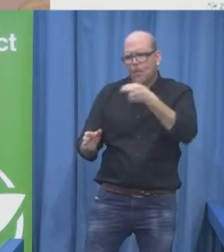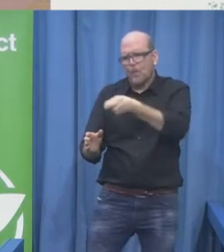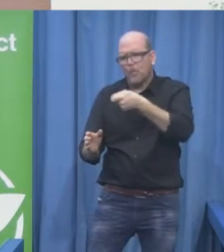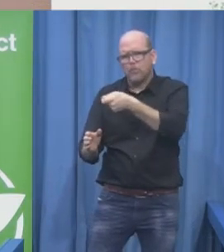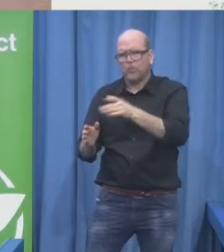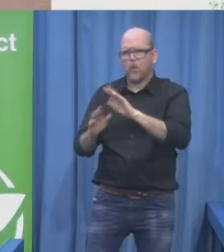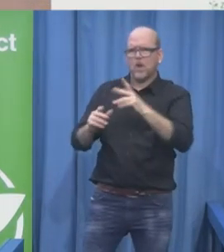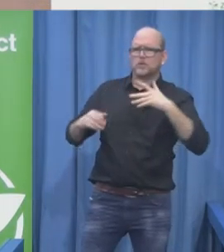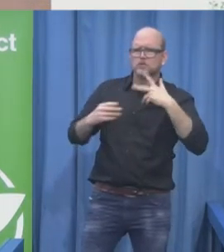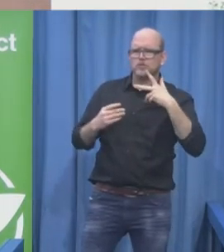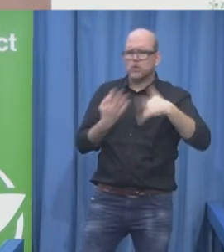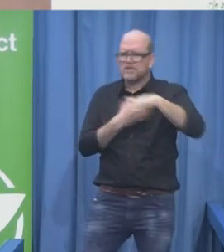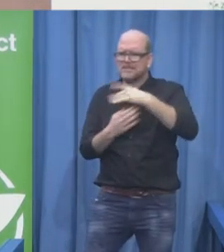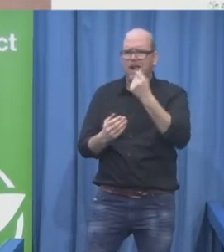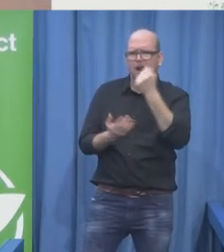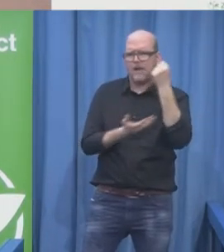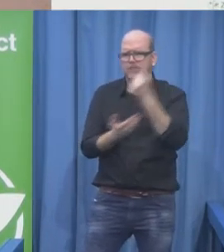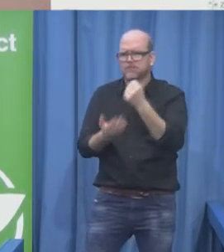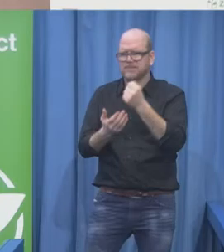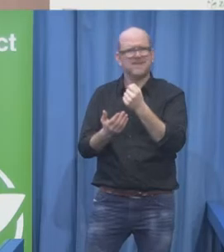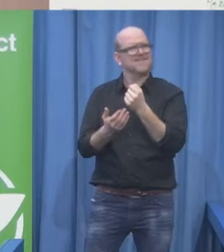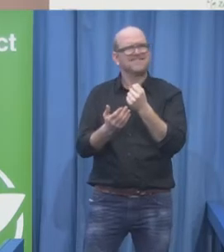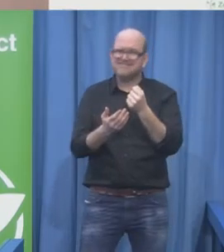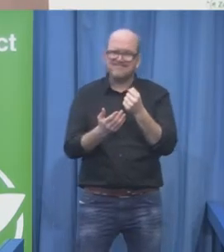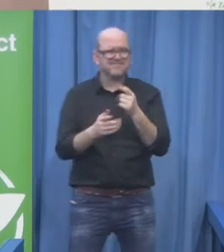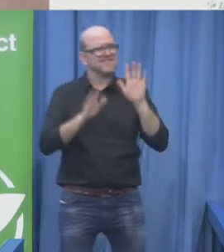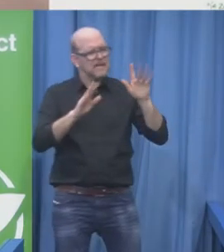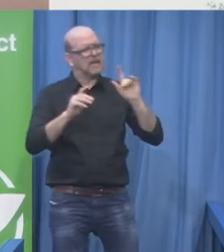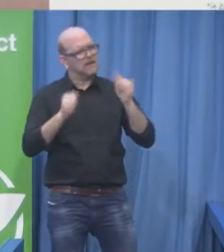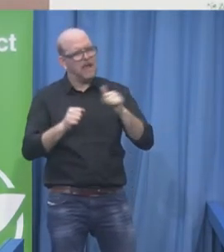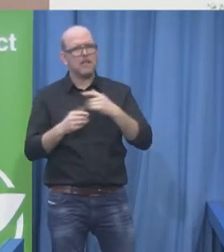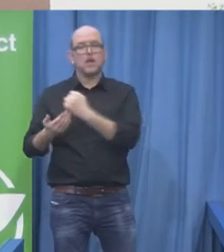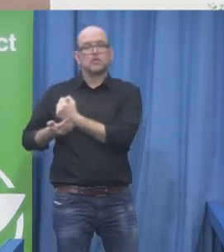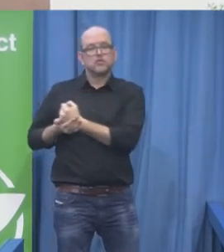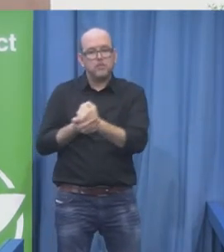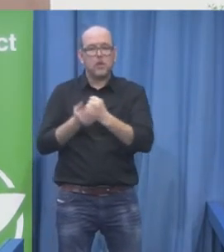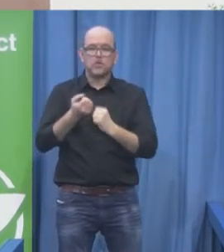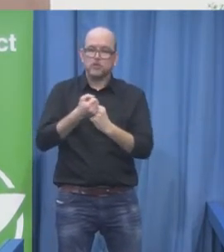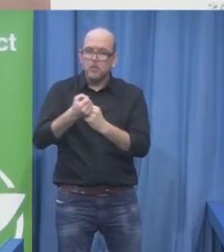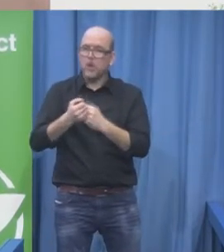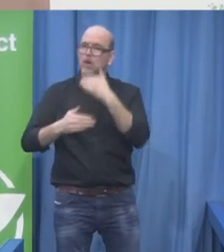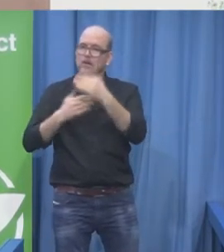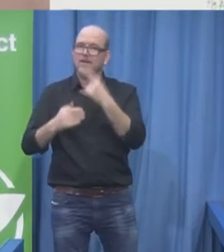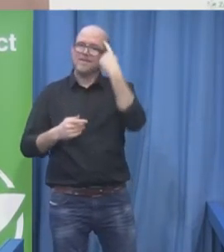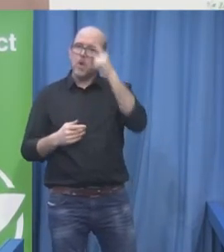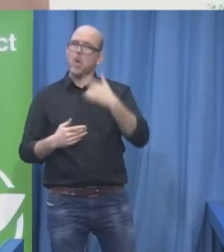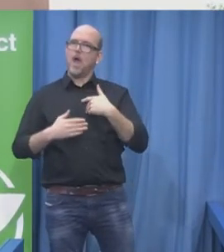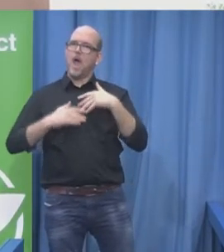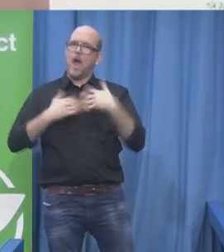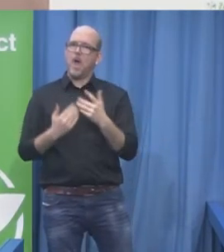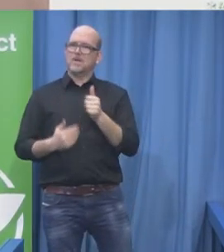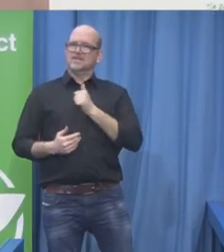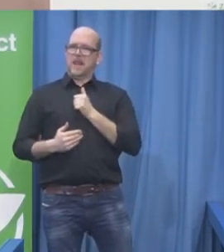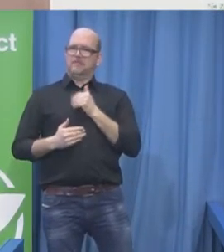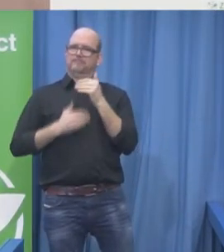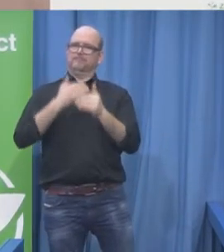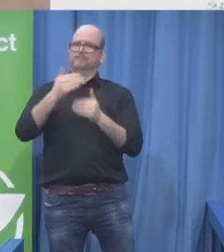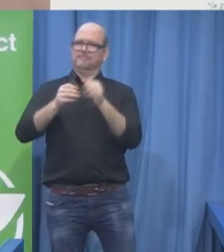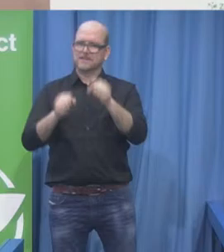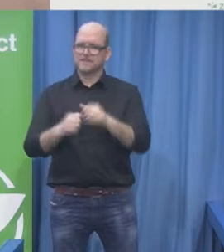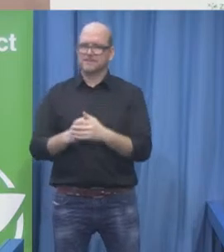Despite these tremendous gaps and scarcity of possibilities and negative attitudes,